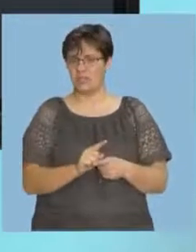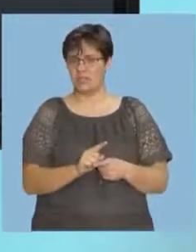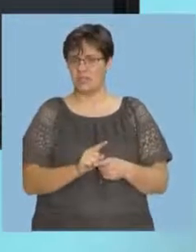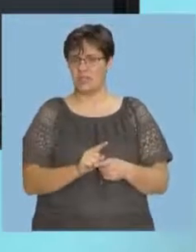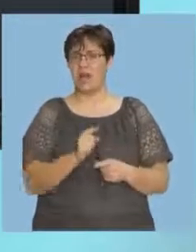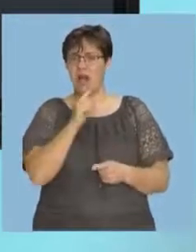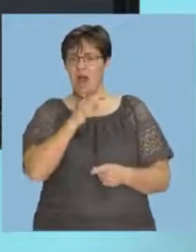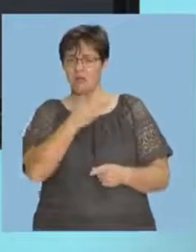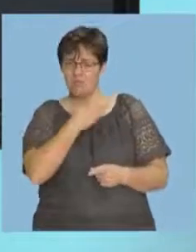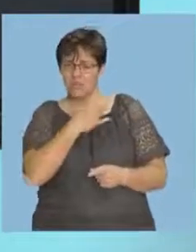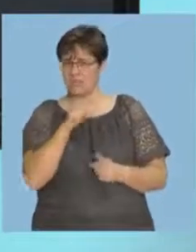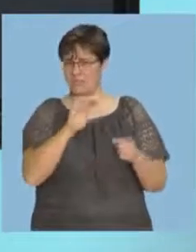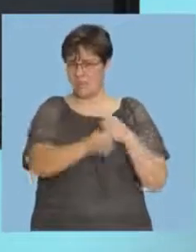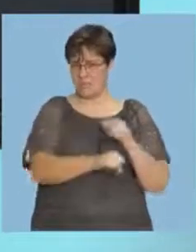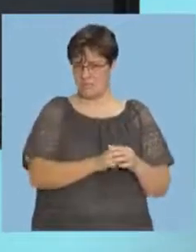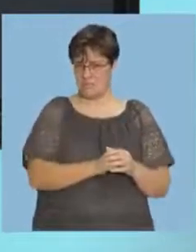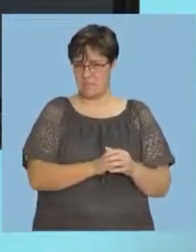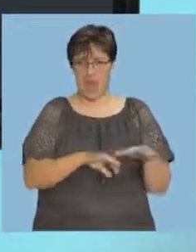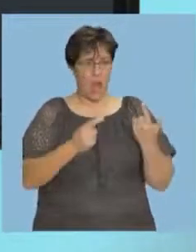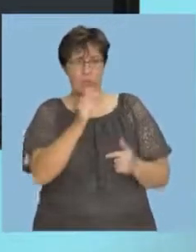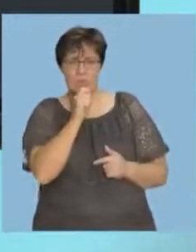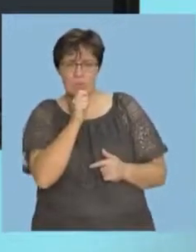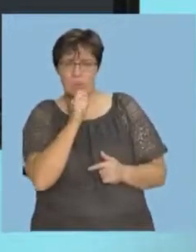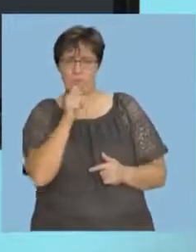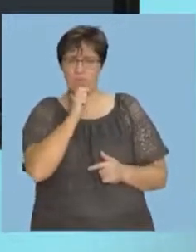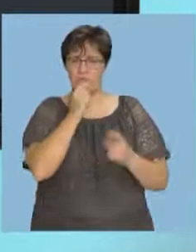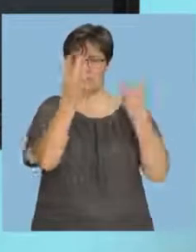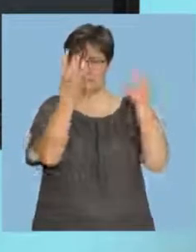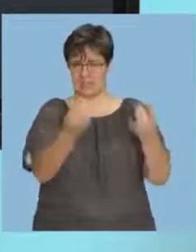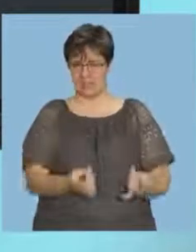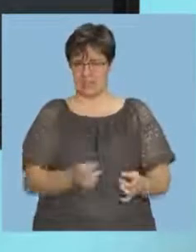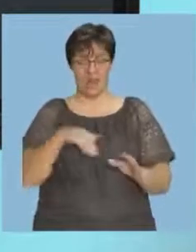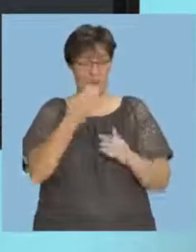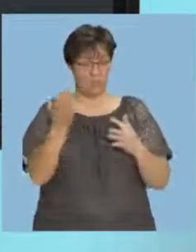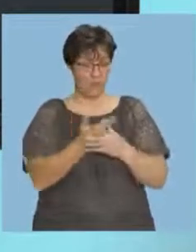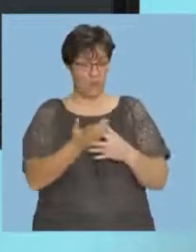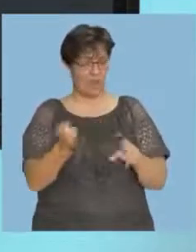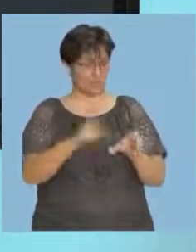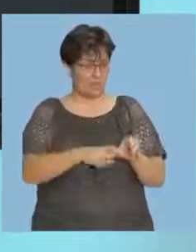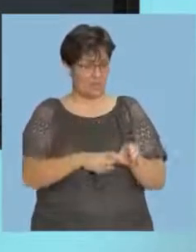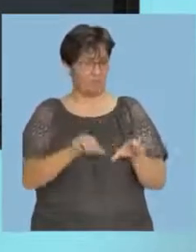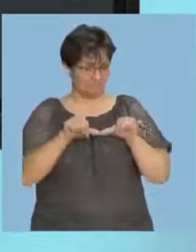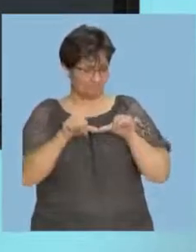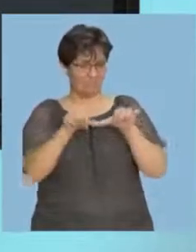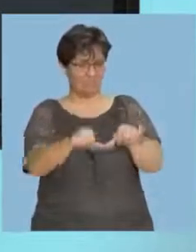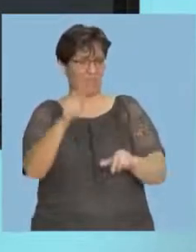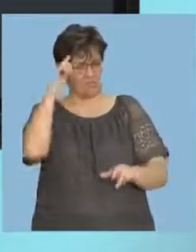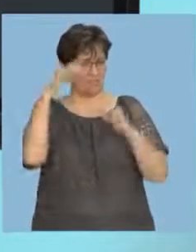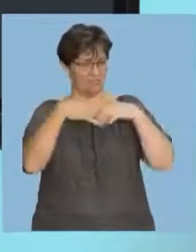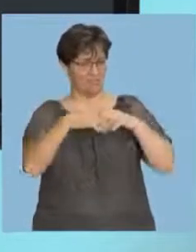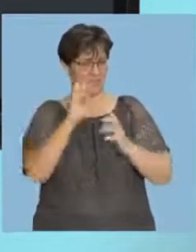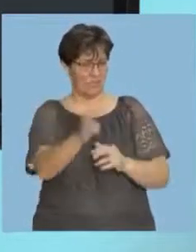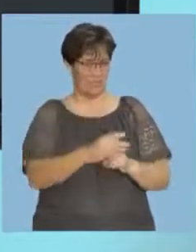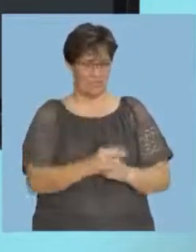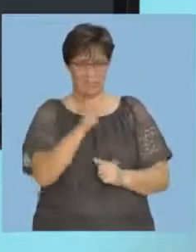avoid risk. How do we do that using statistics? Join us after the break. And, we're going to think about that.